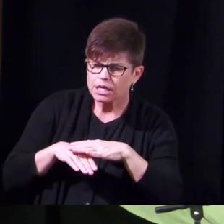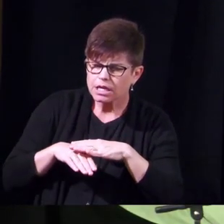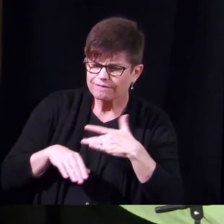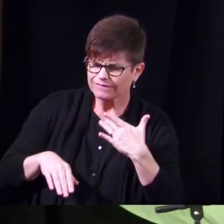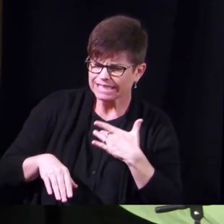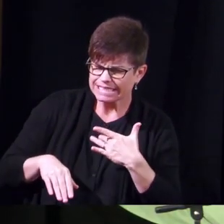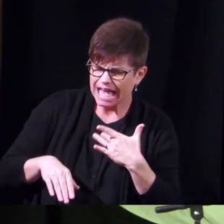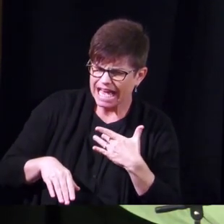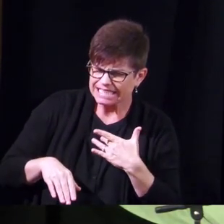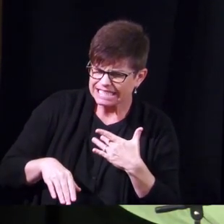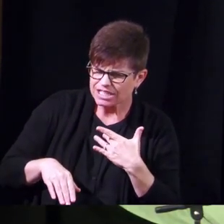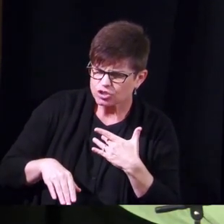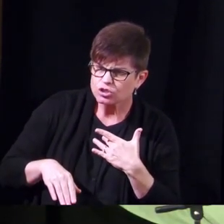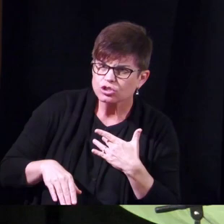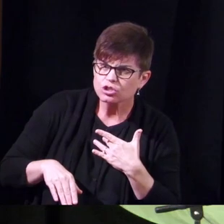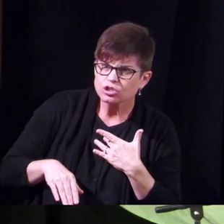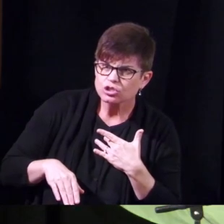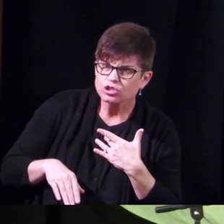in his little guy